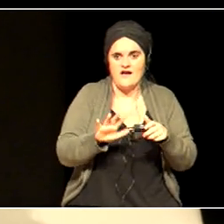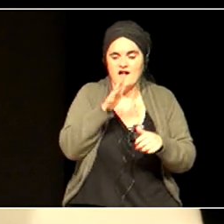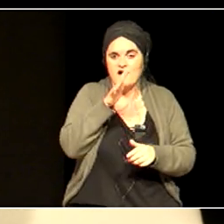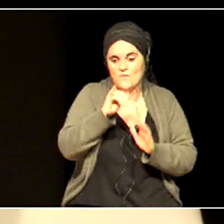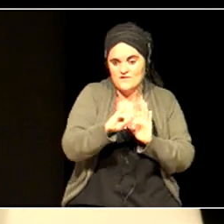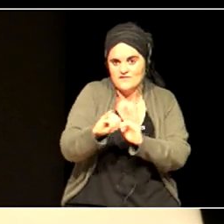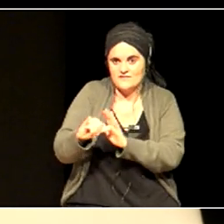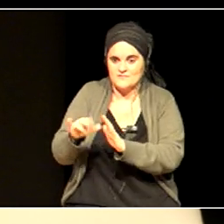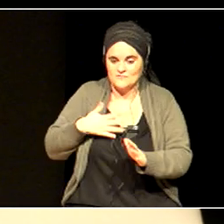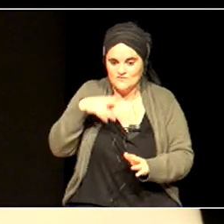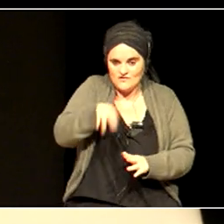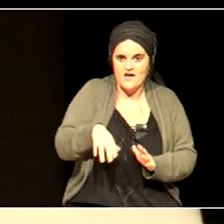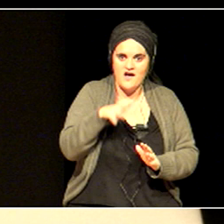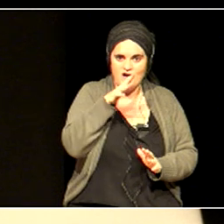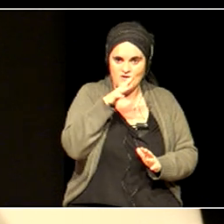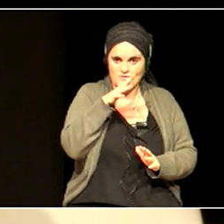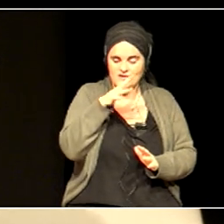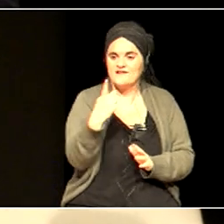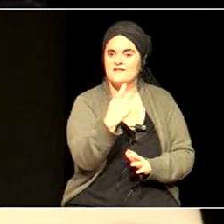symbol of our inclusion.